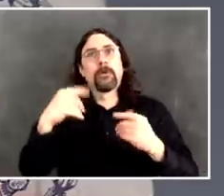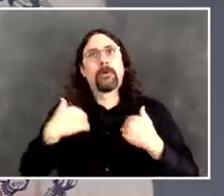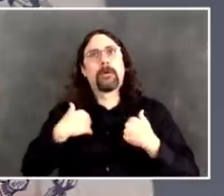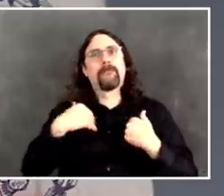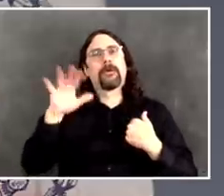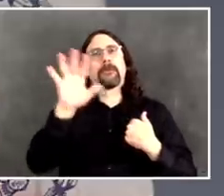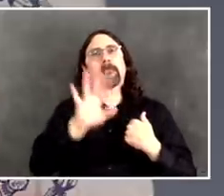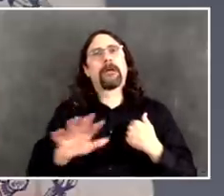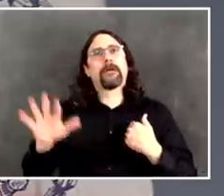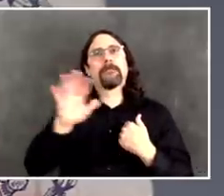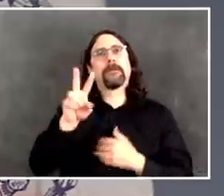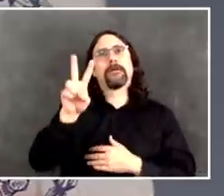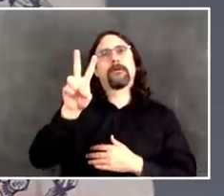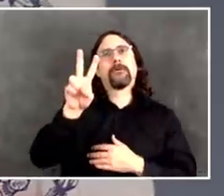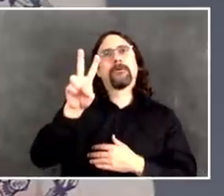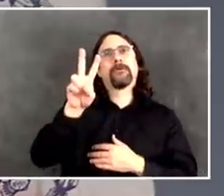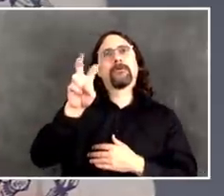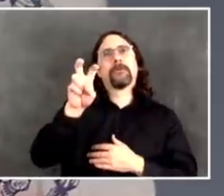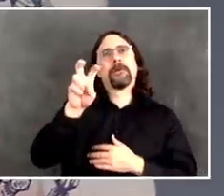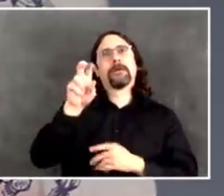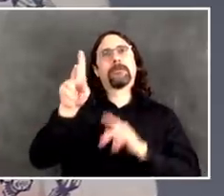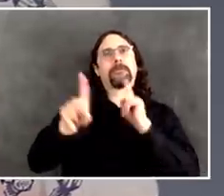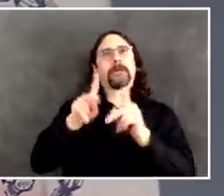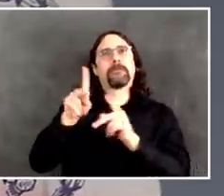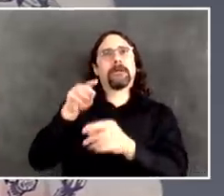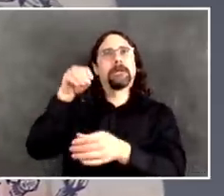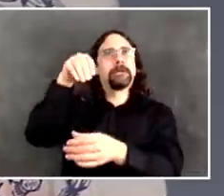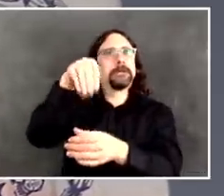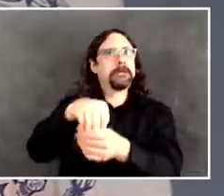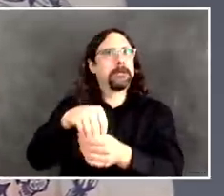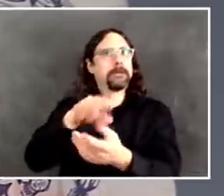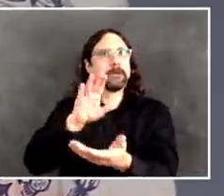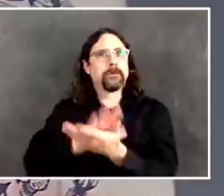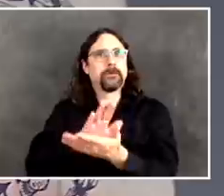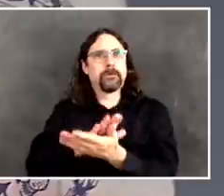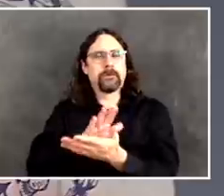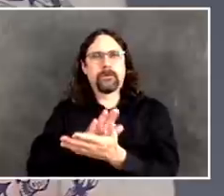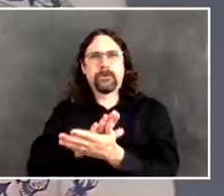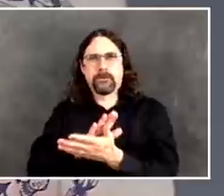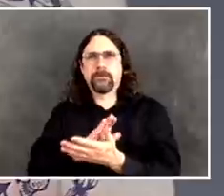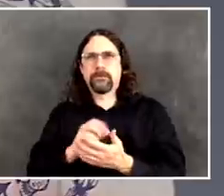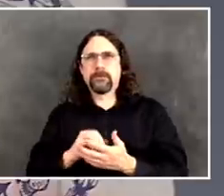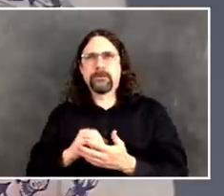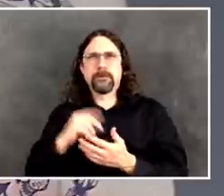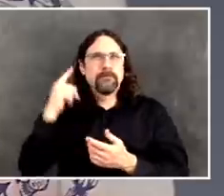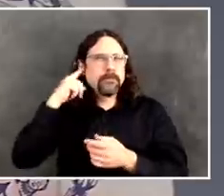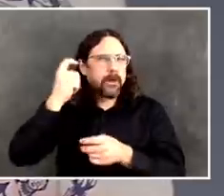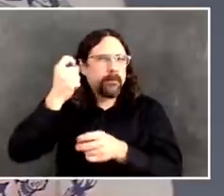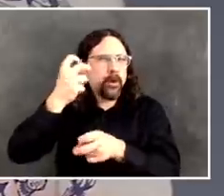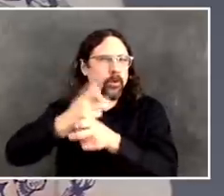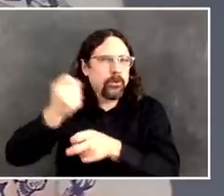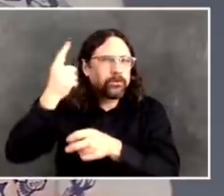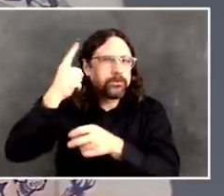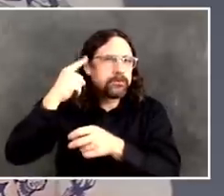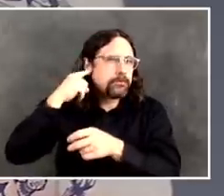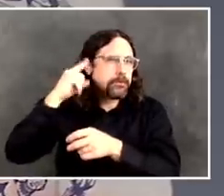I'll start and then turn to the doctors. And they can both speak to part of the senior